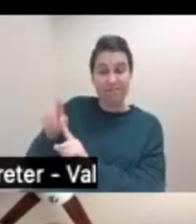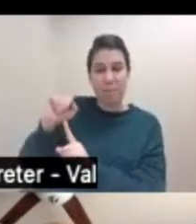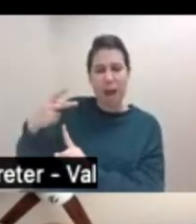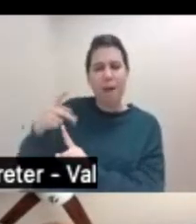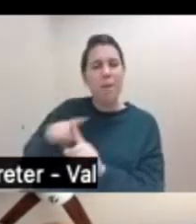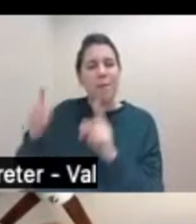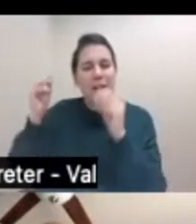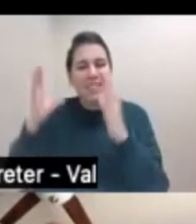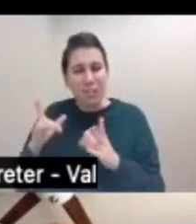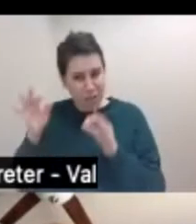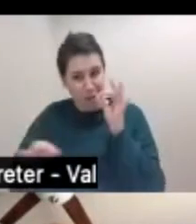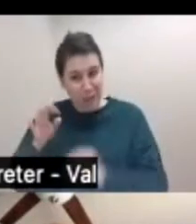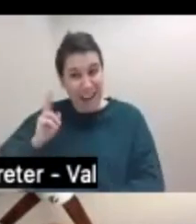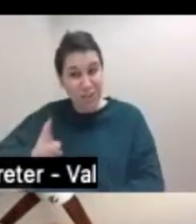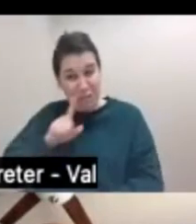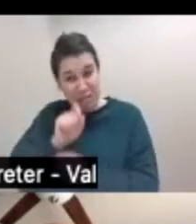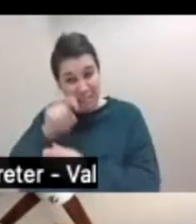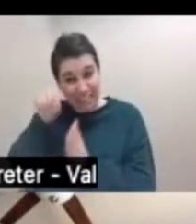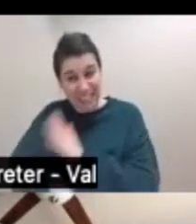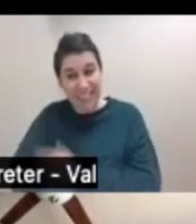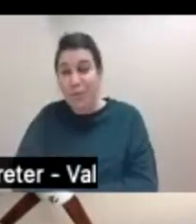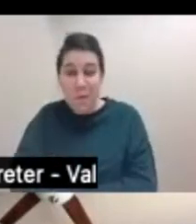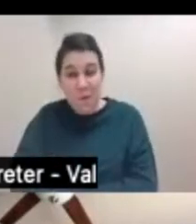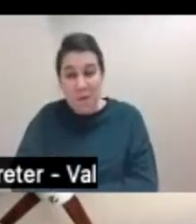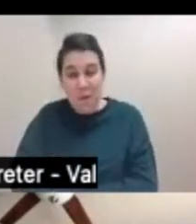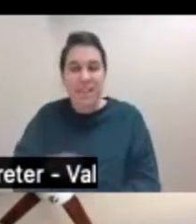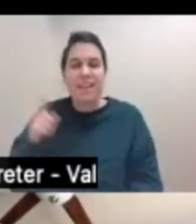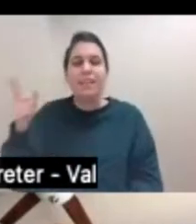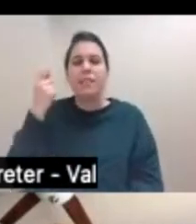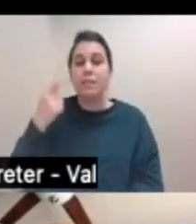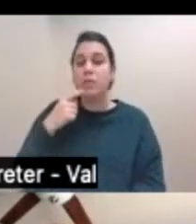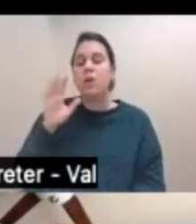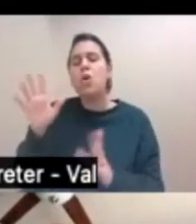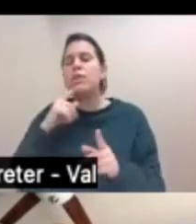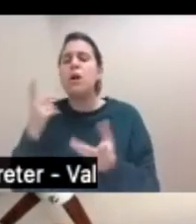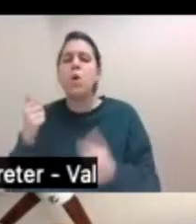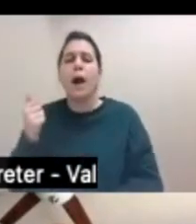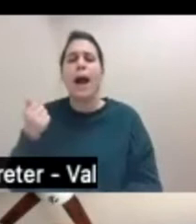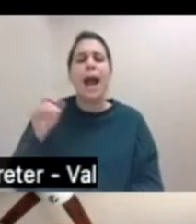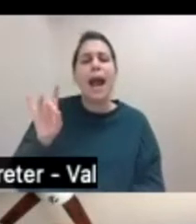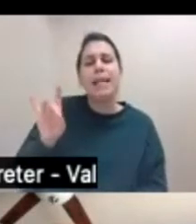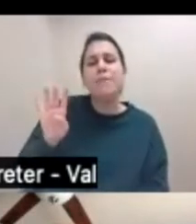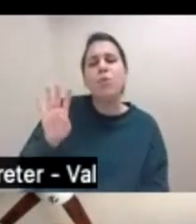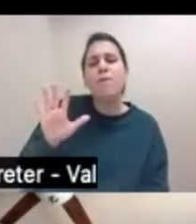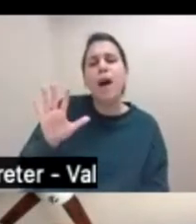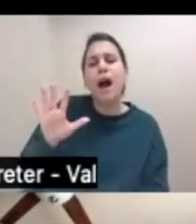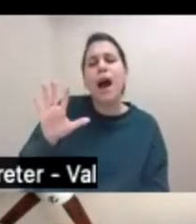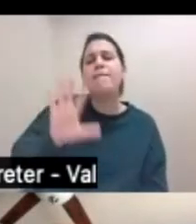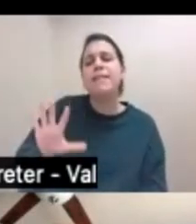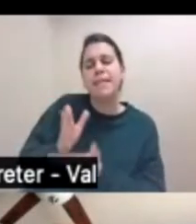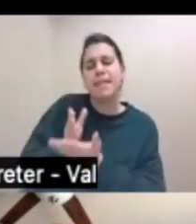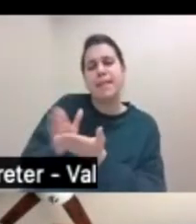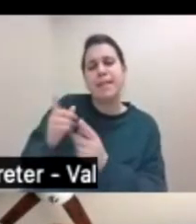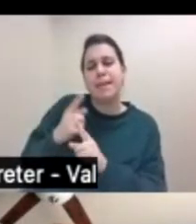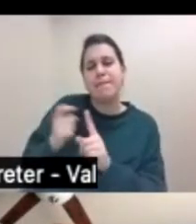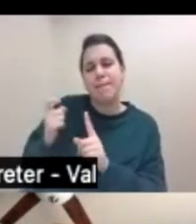that history and saying, well, in 1845, this territory was annexed from Mexico because Mexico had a lot